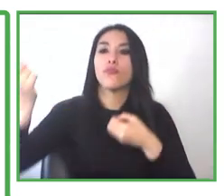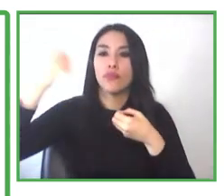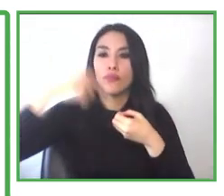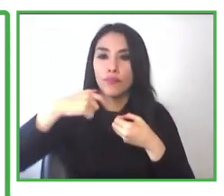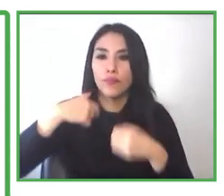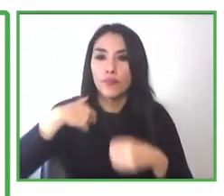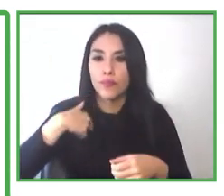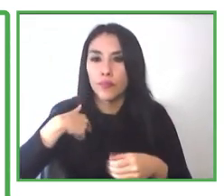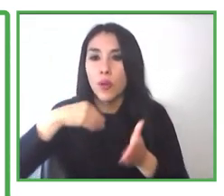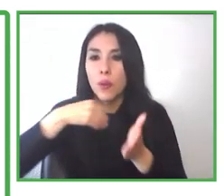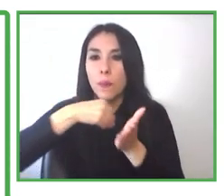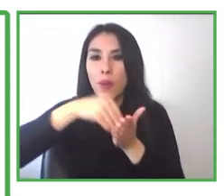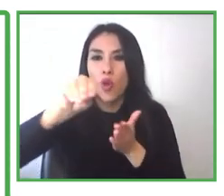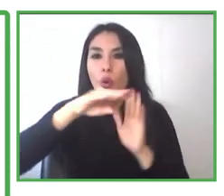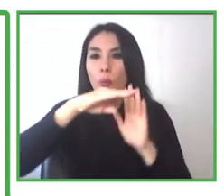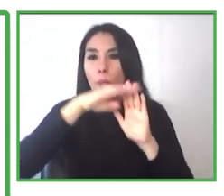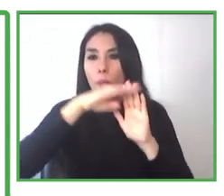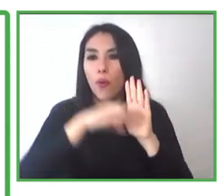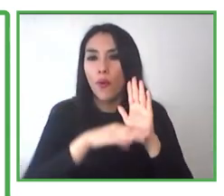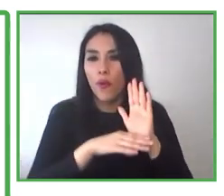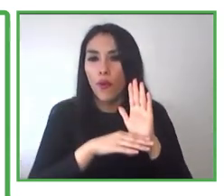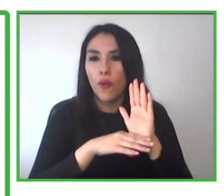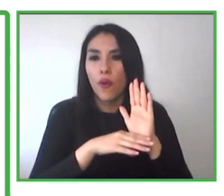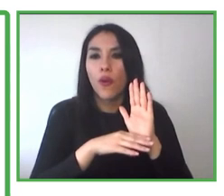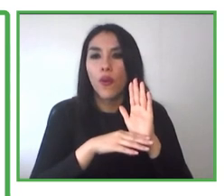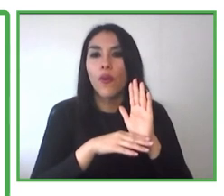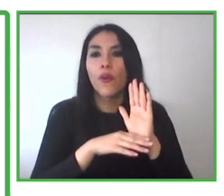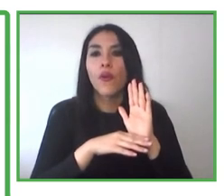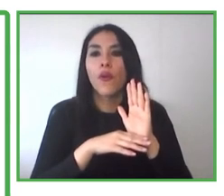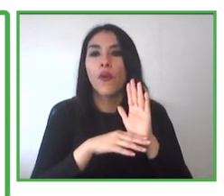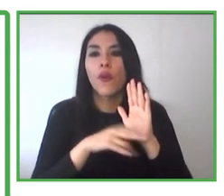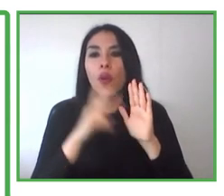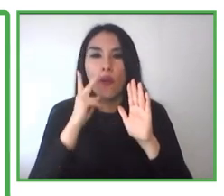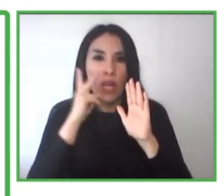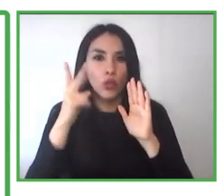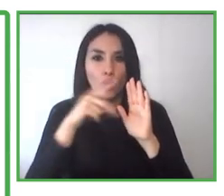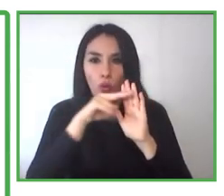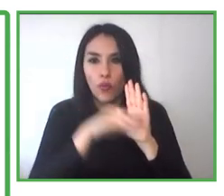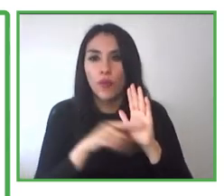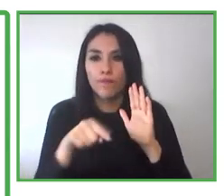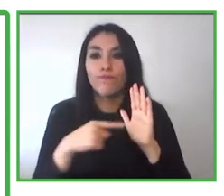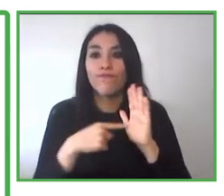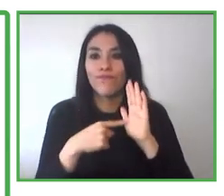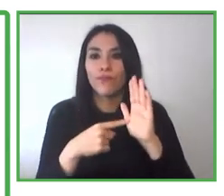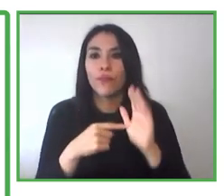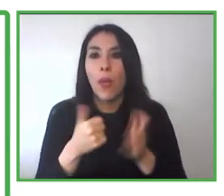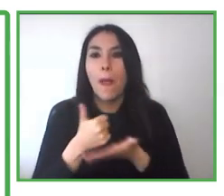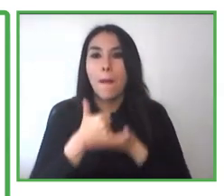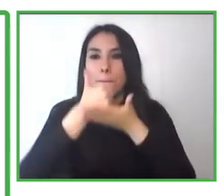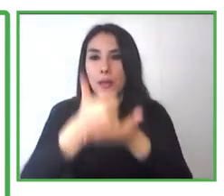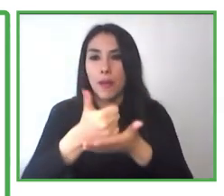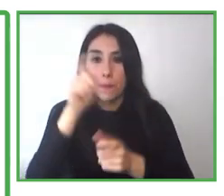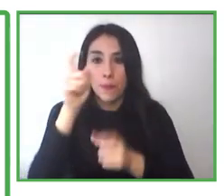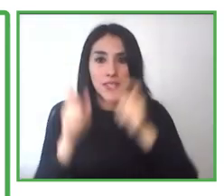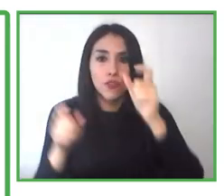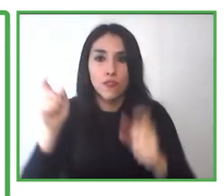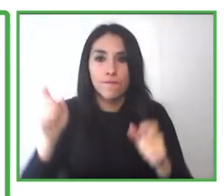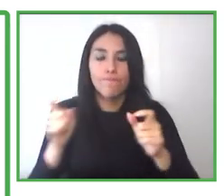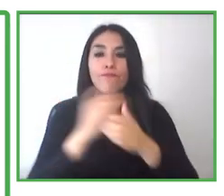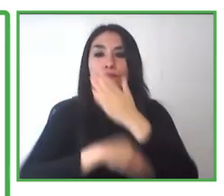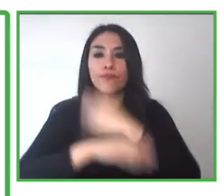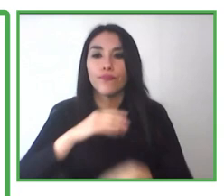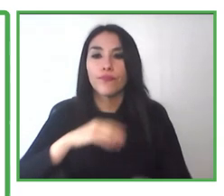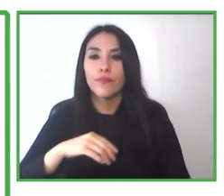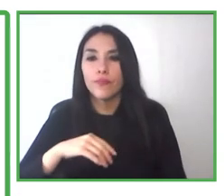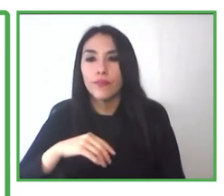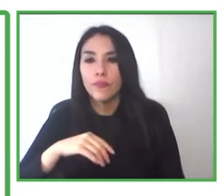to, we were able to, to now start working online with